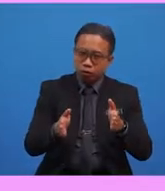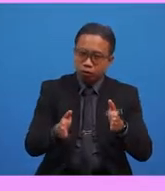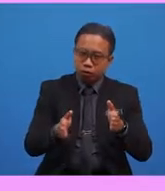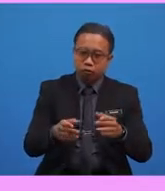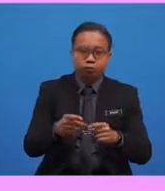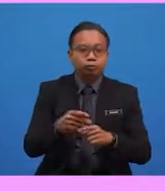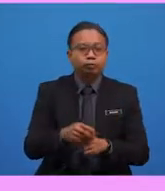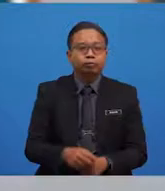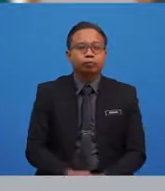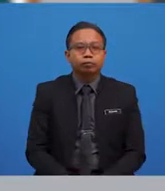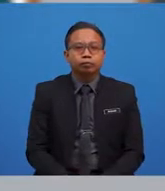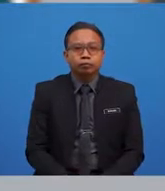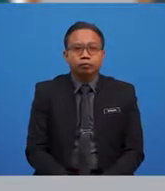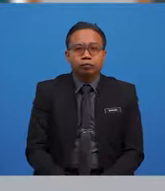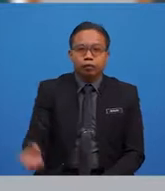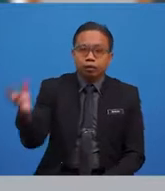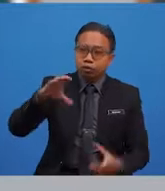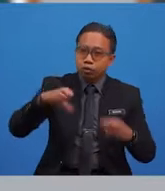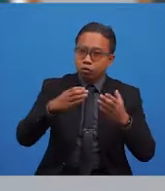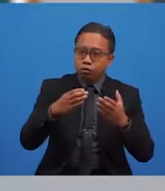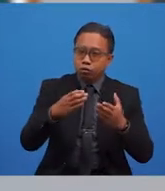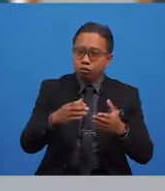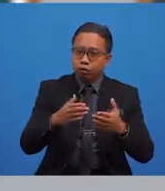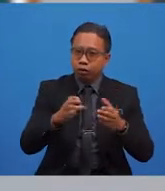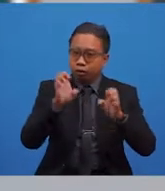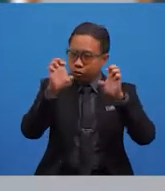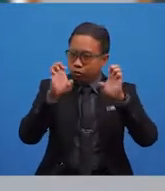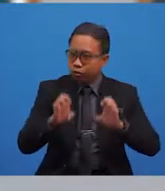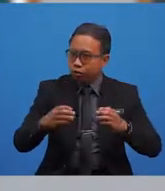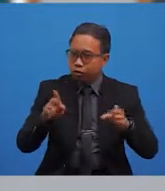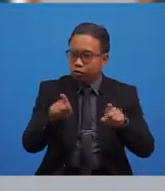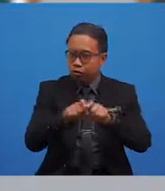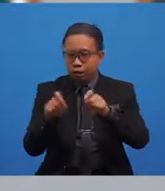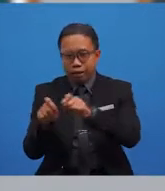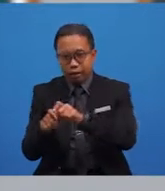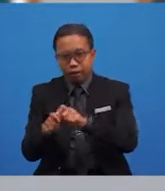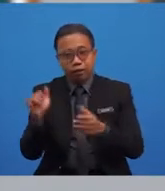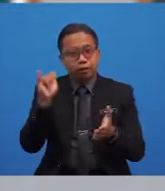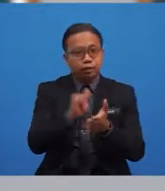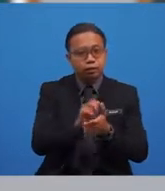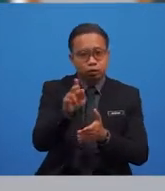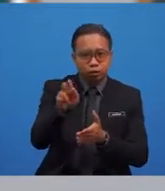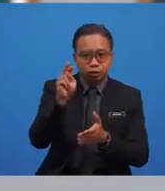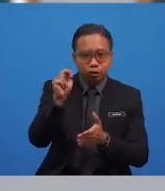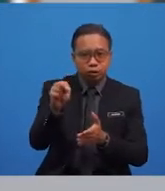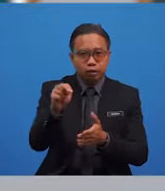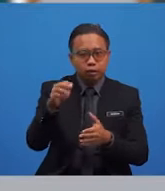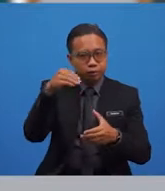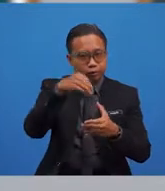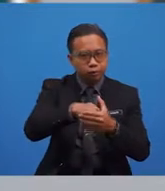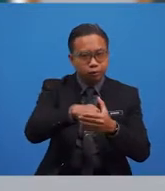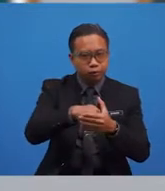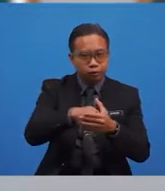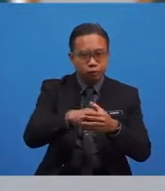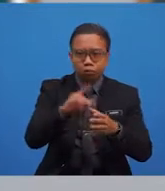and thing. Let's do a simple exercise together. For this, you will need to fill in the